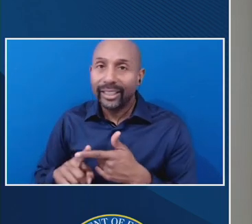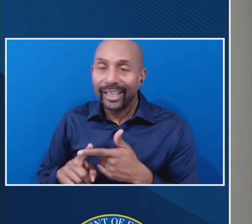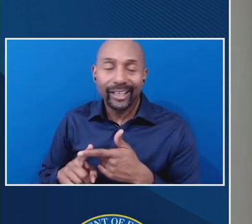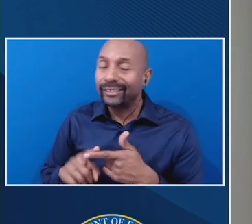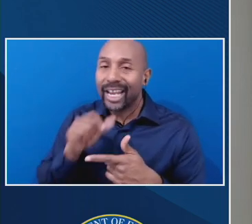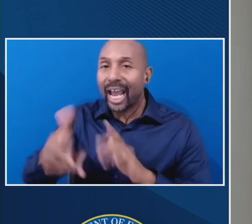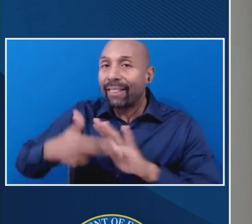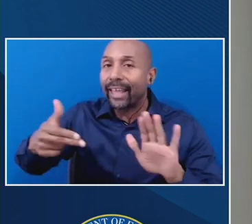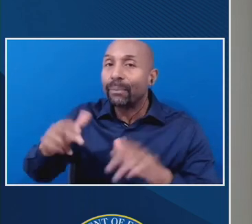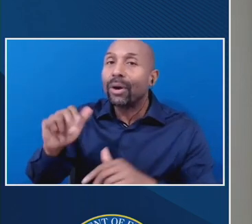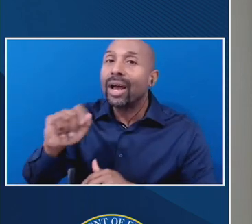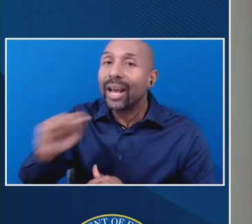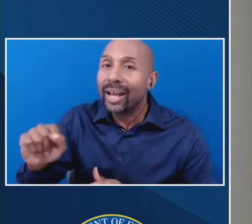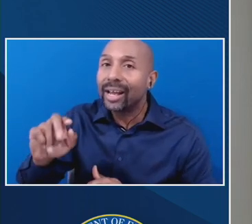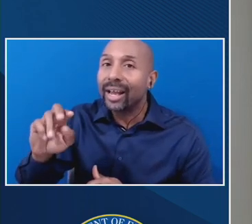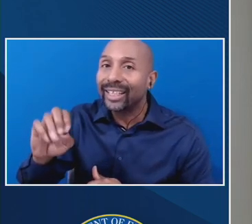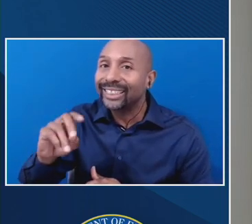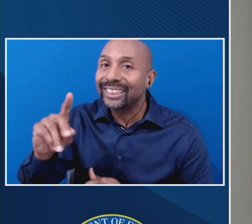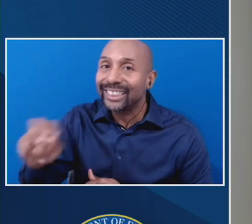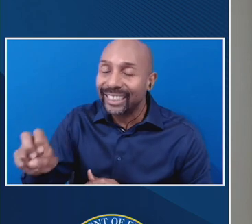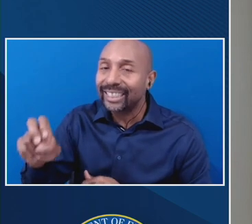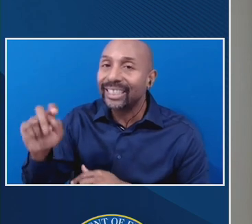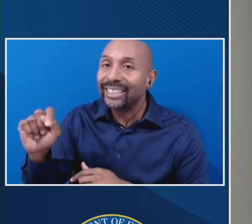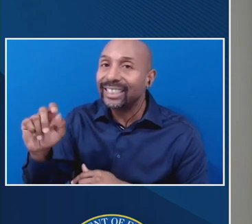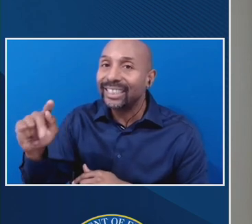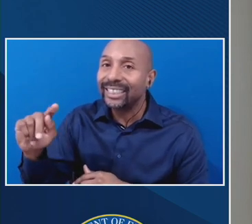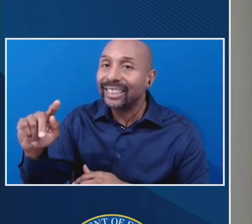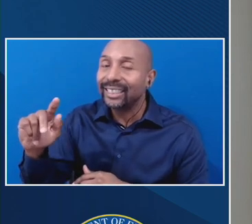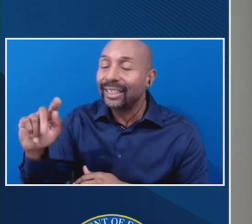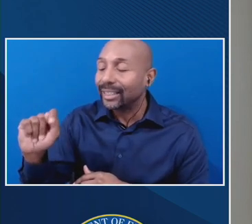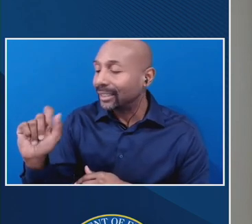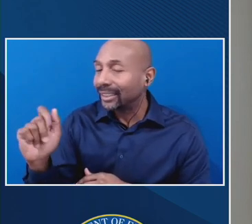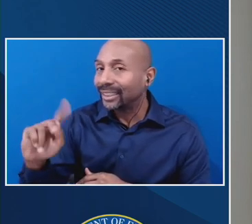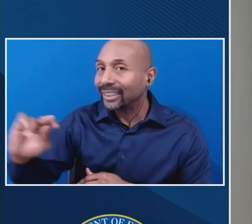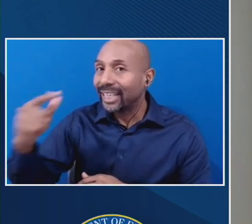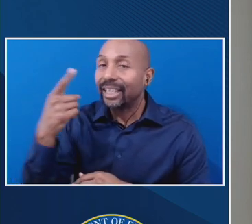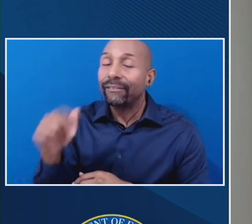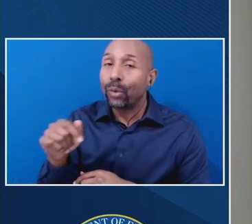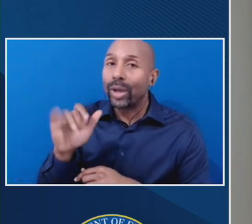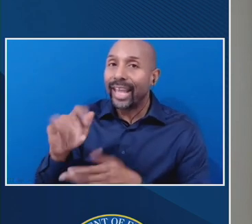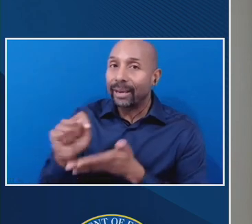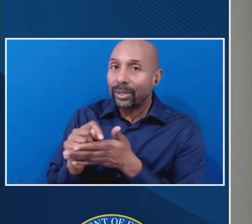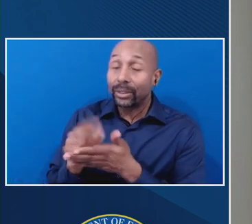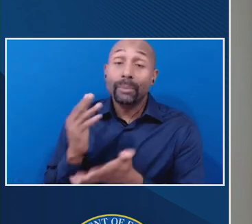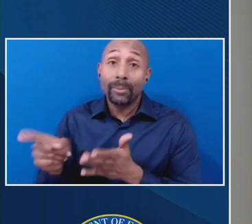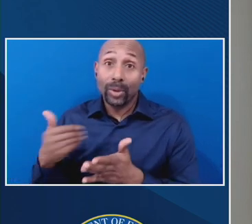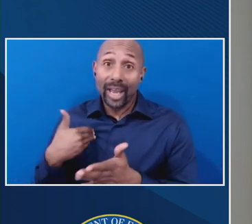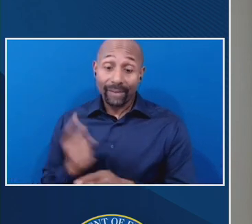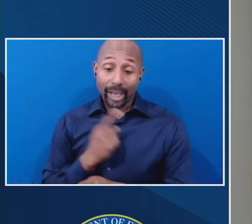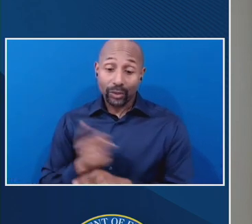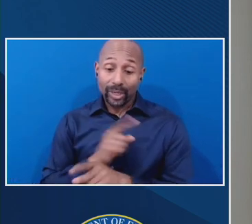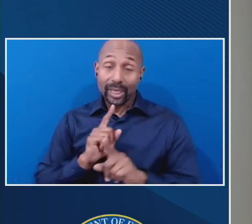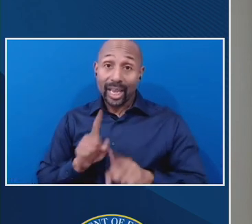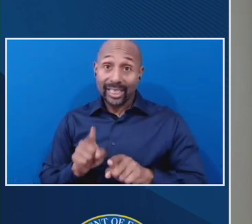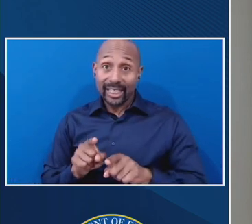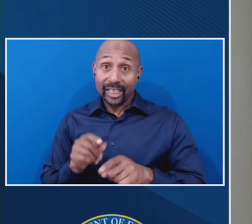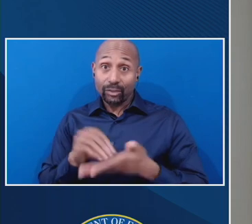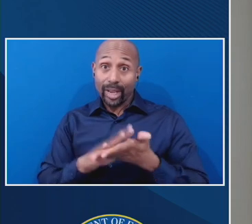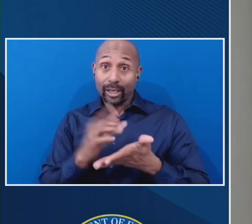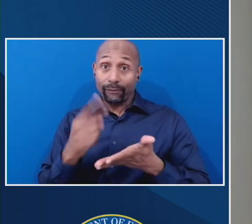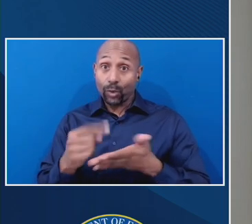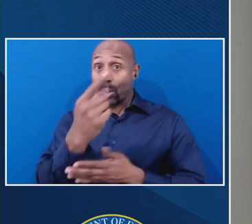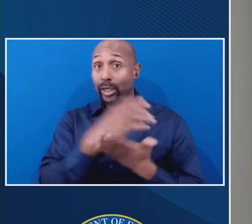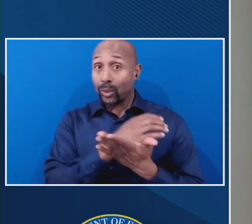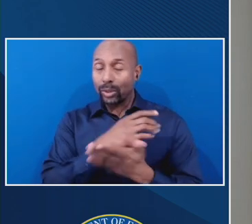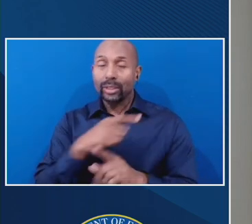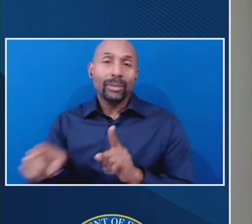for the period in question, because although you might have accurate attendance records for the one course, you would not have accurate, necessarily